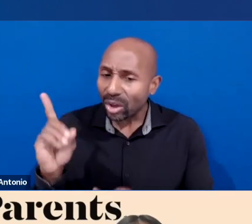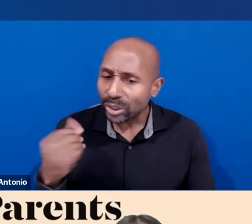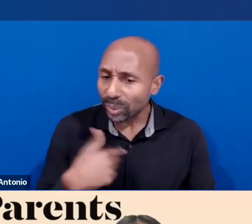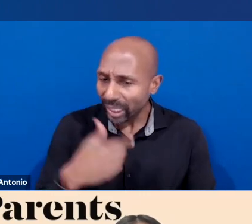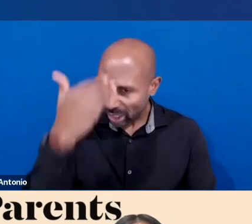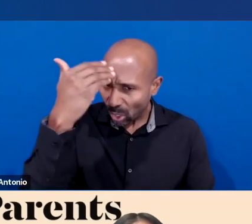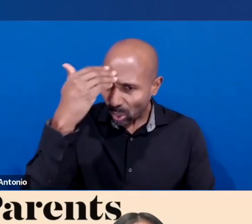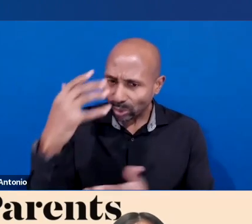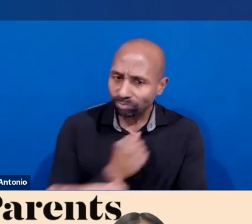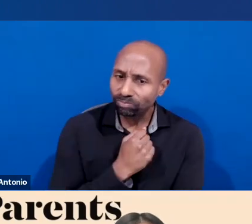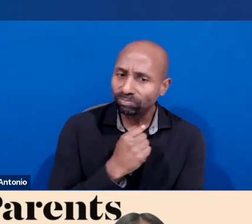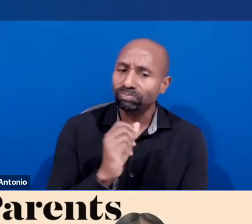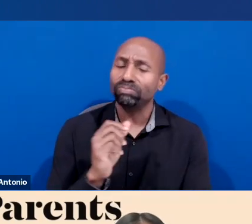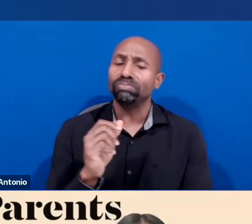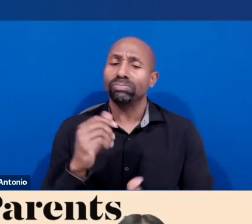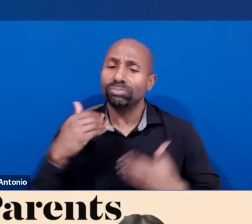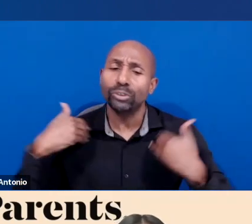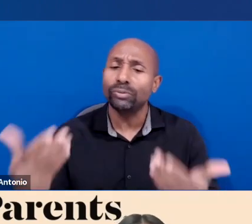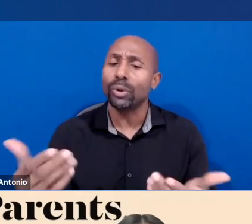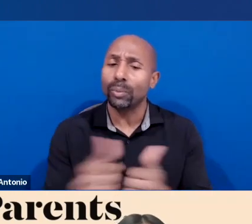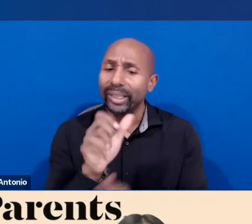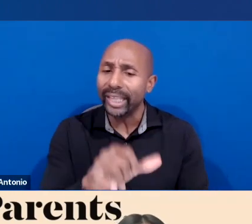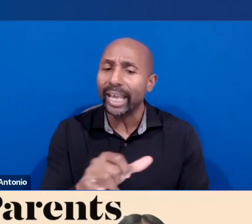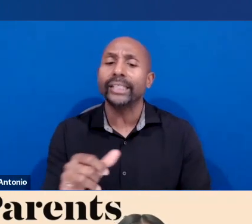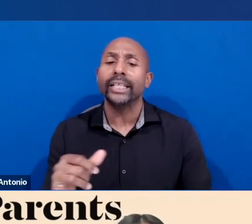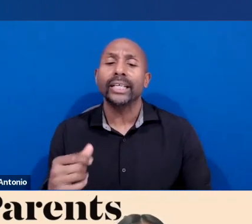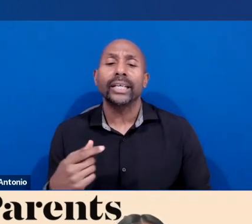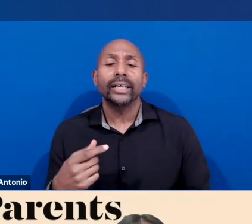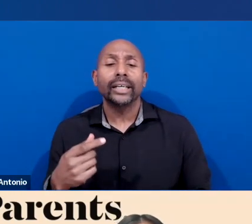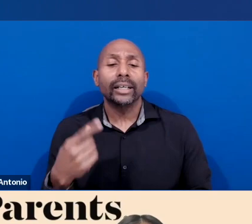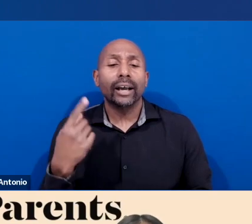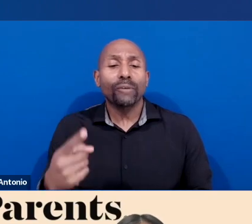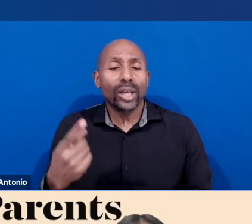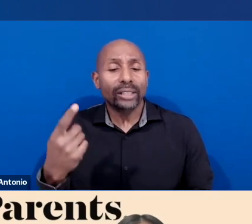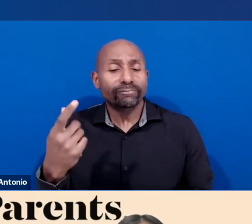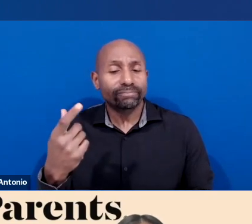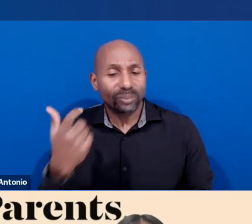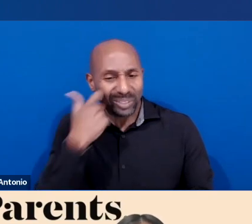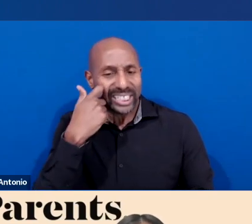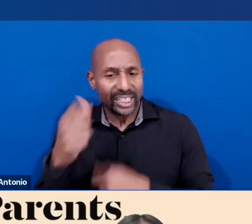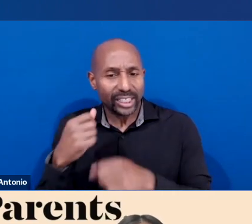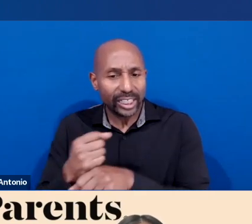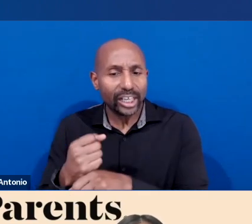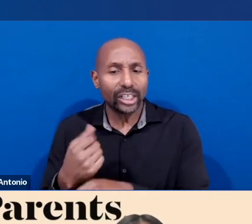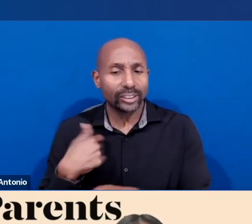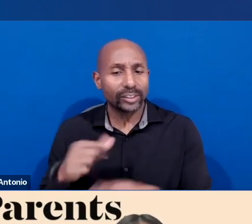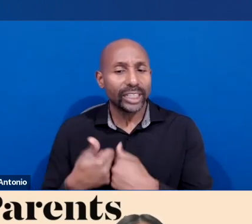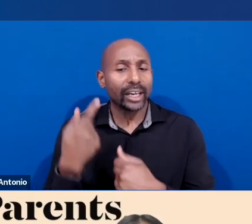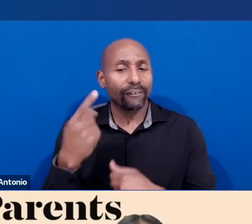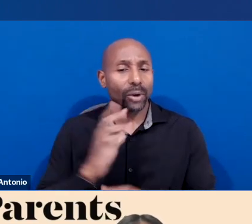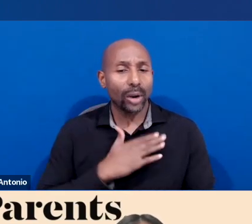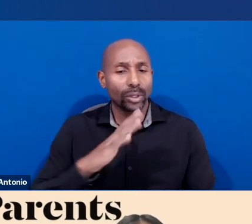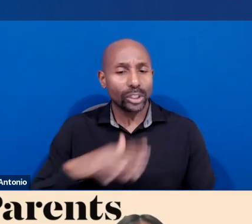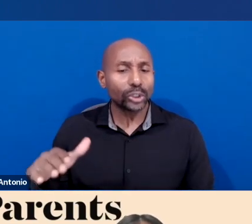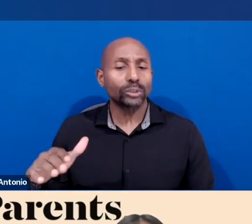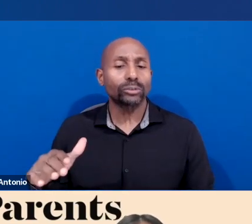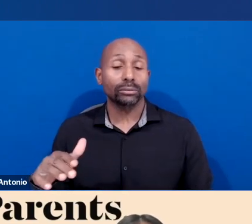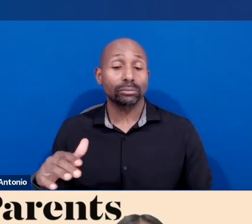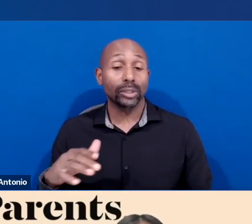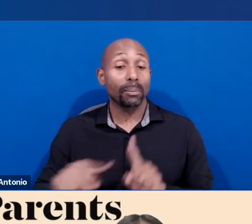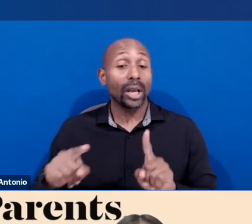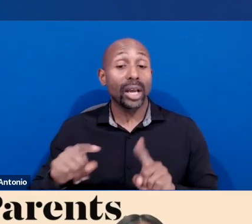That's why on day one and stepping into office, we worked to get our school doors back open for in-person learning. We got